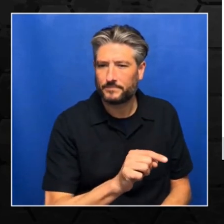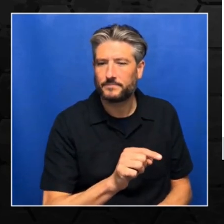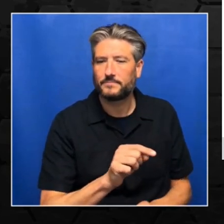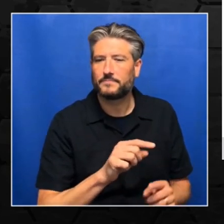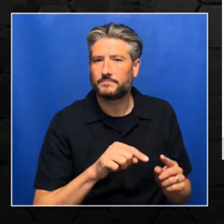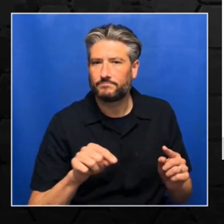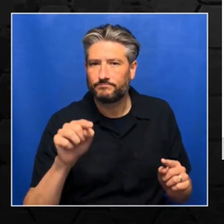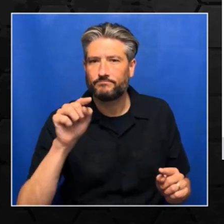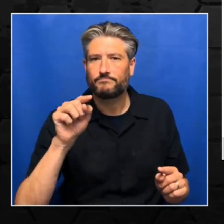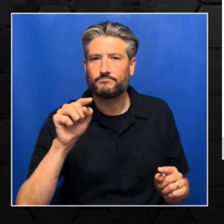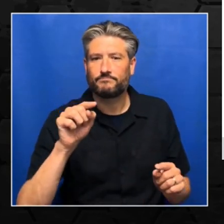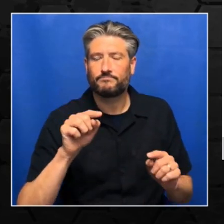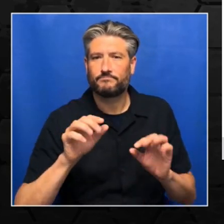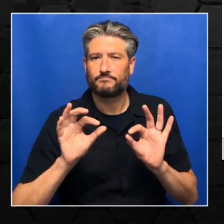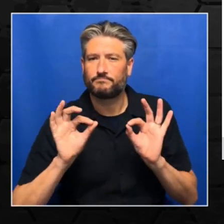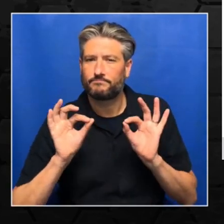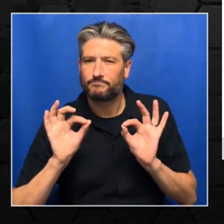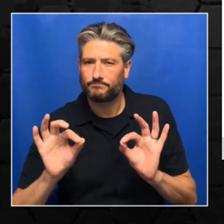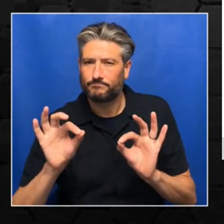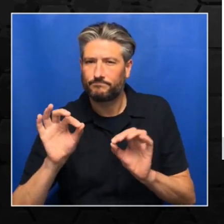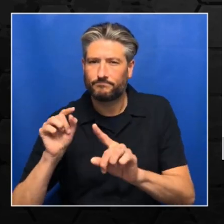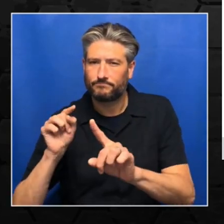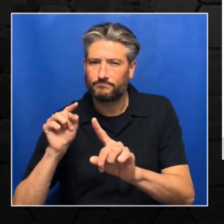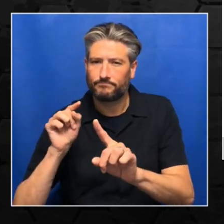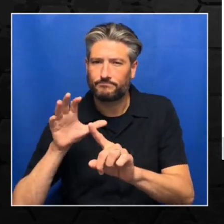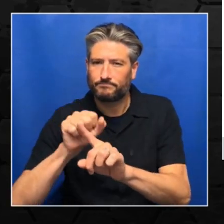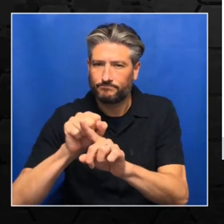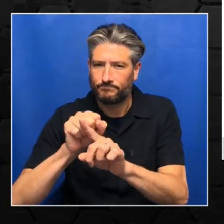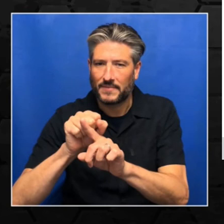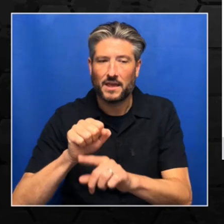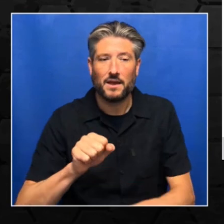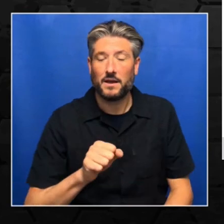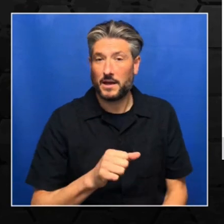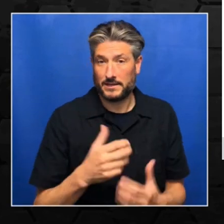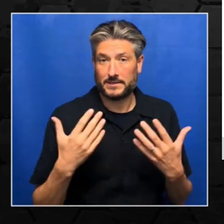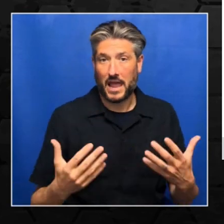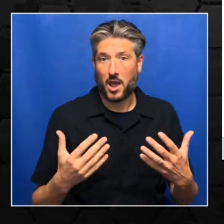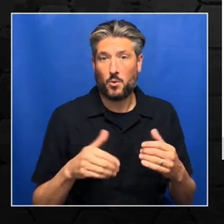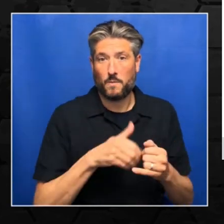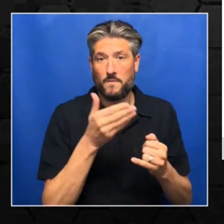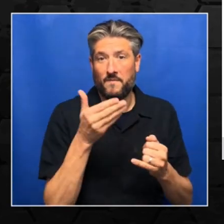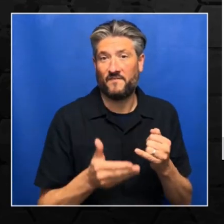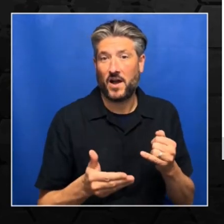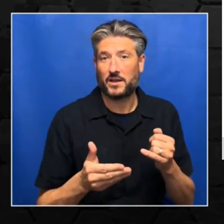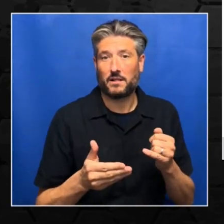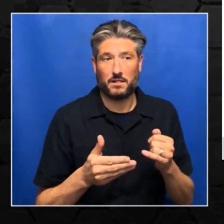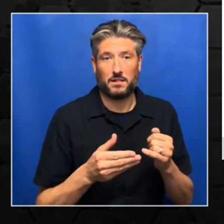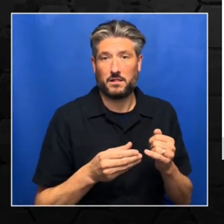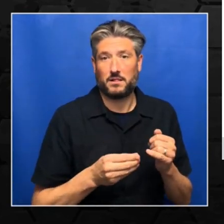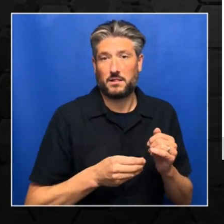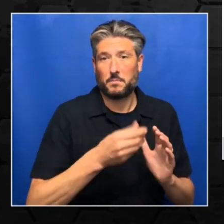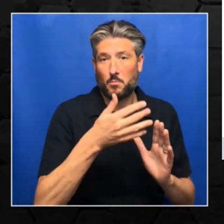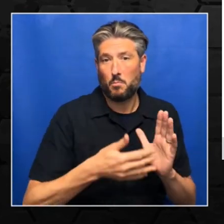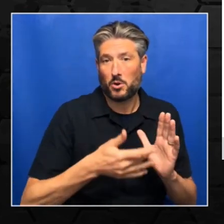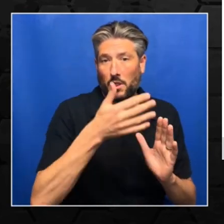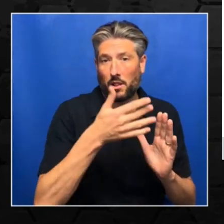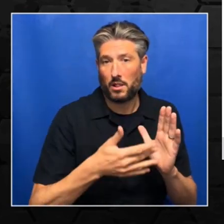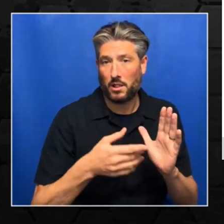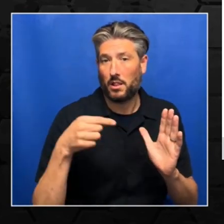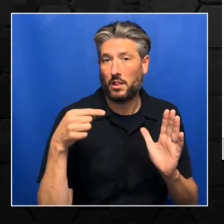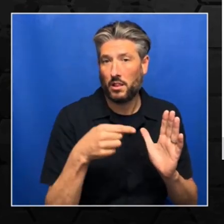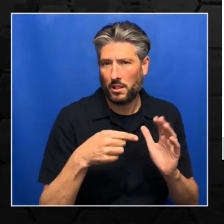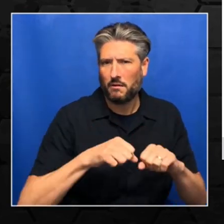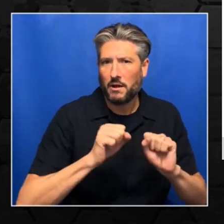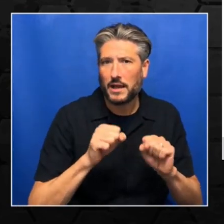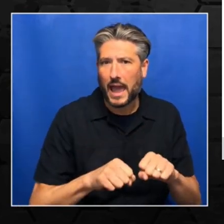And yeah, this is how the final model will look like. It can now be used to make predictions. So you can see we have